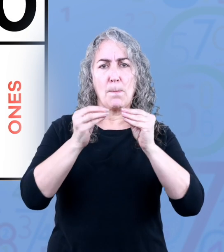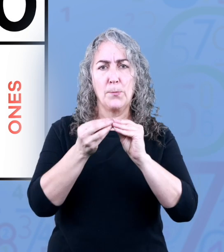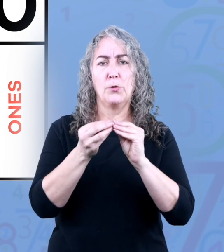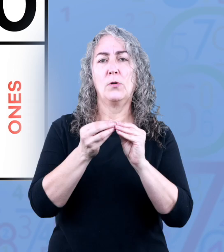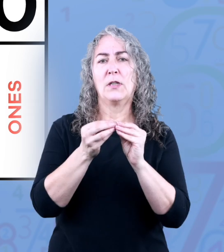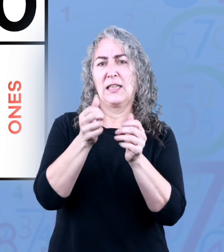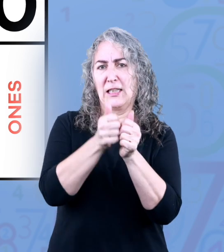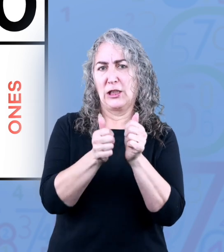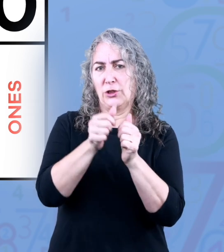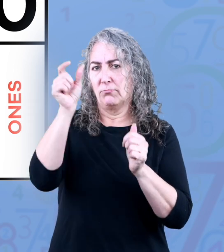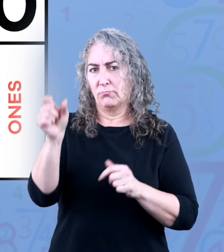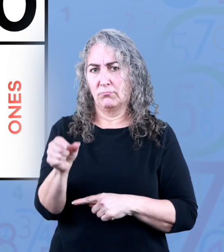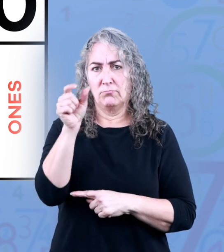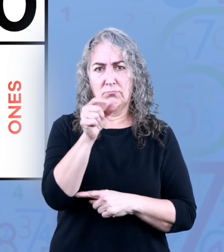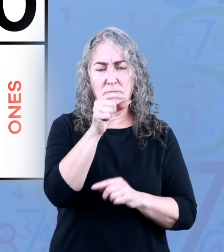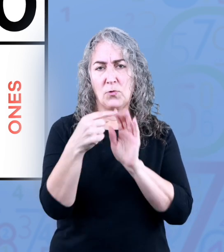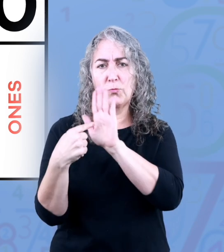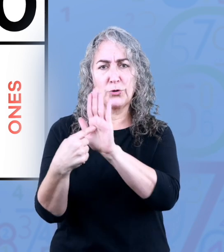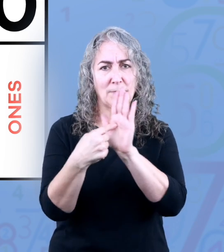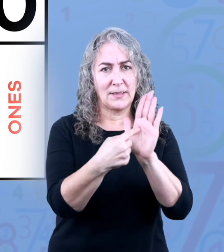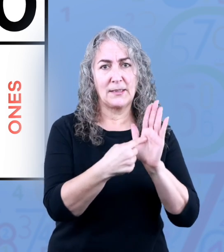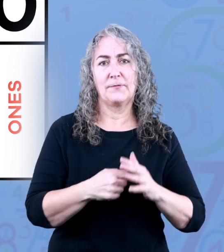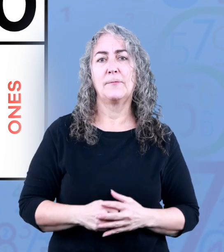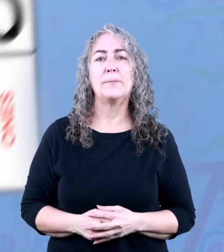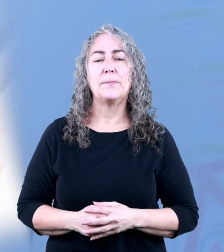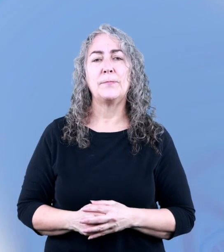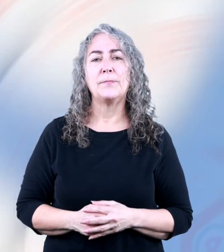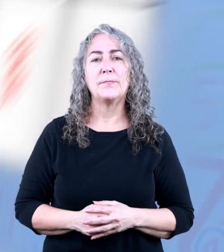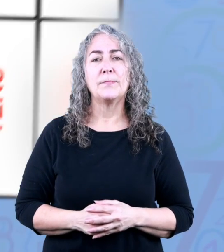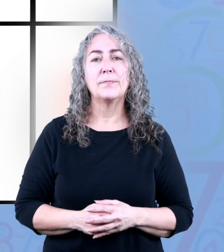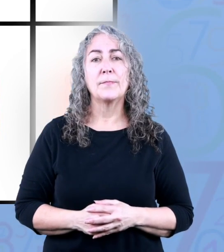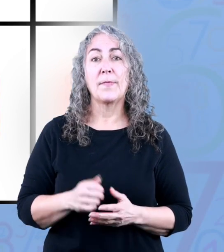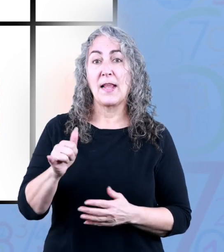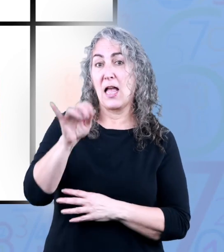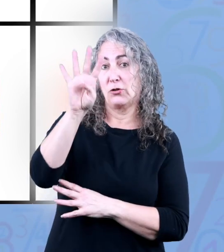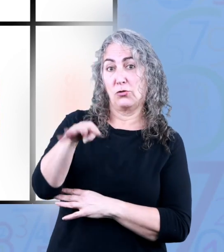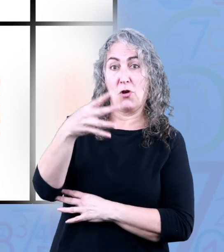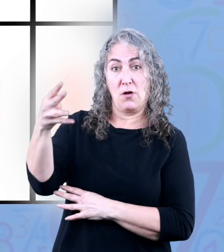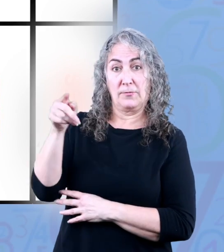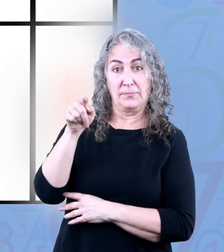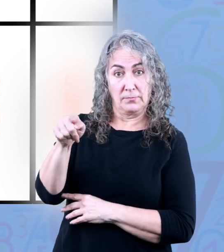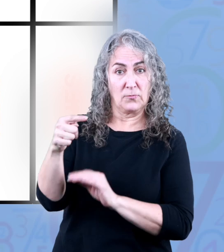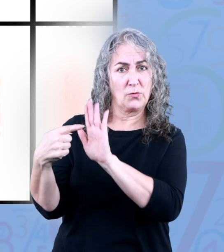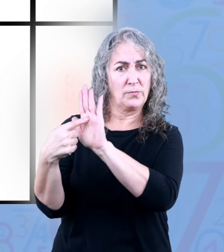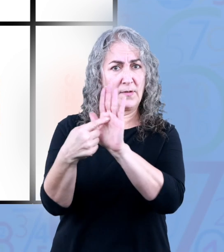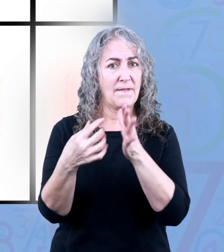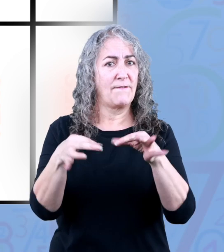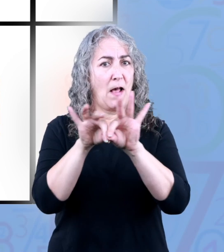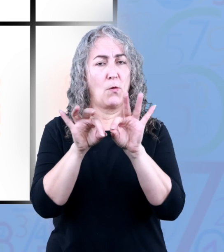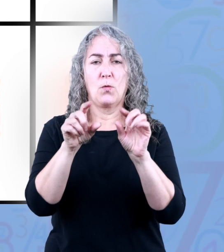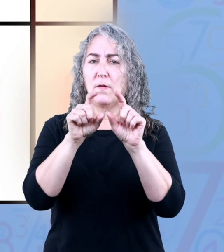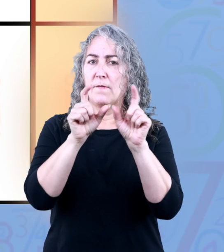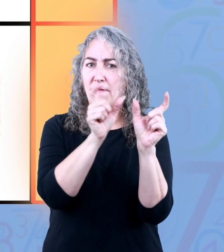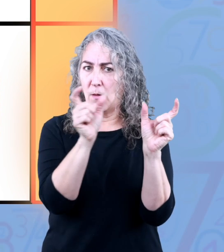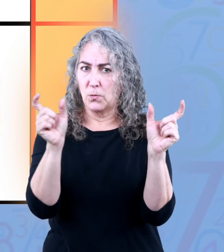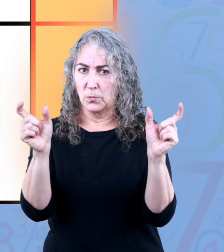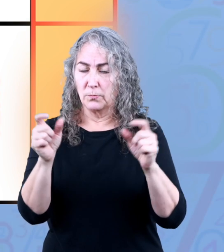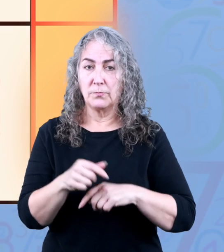much each digit in a number represents this chart represents the values